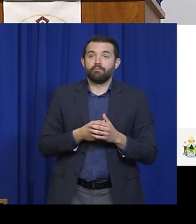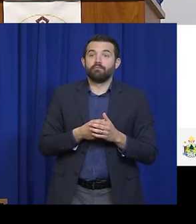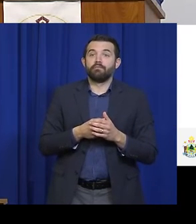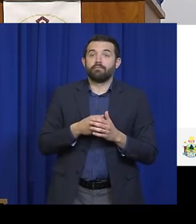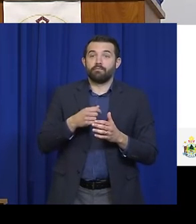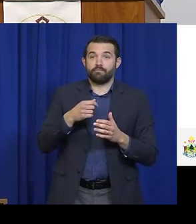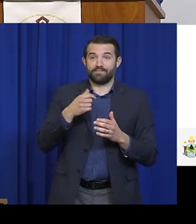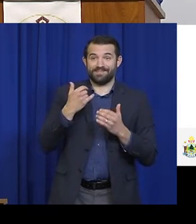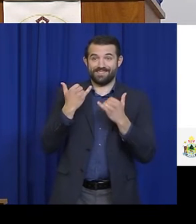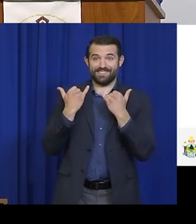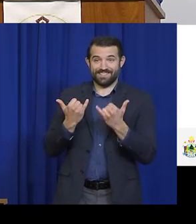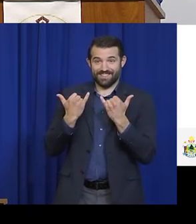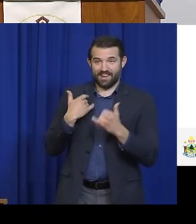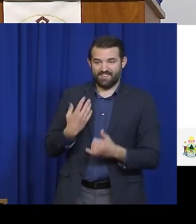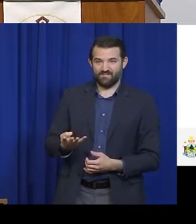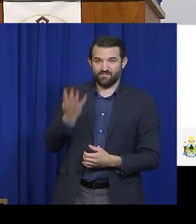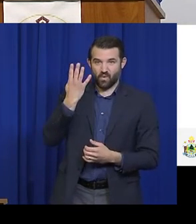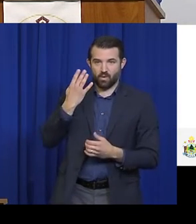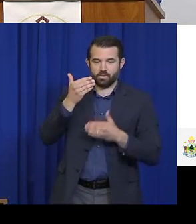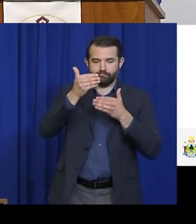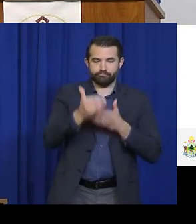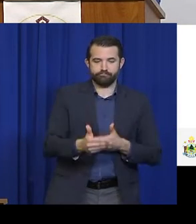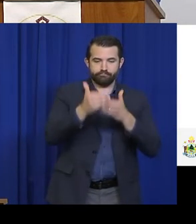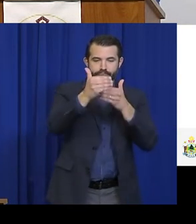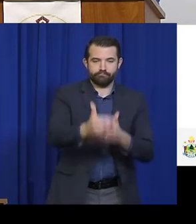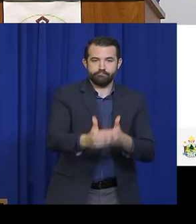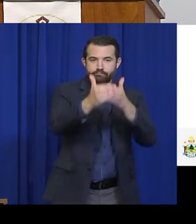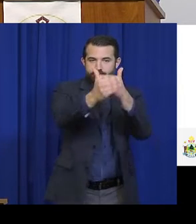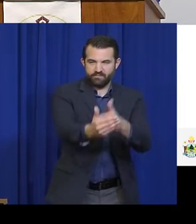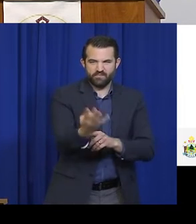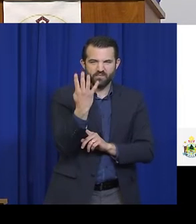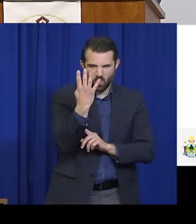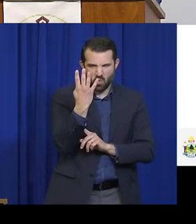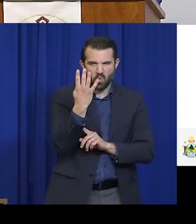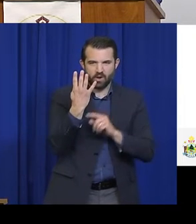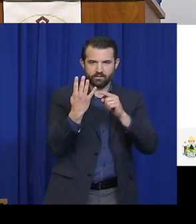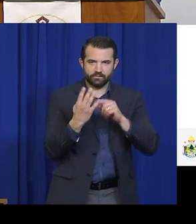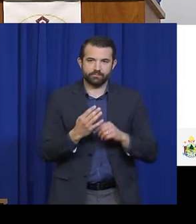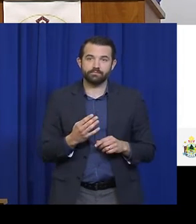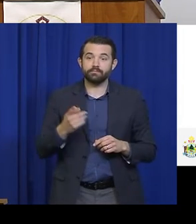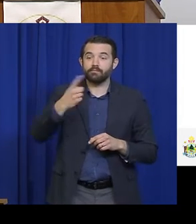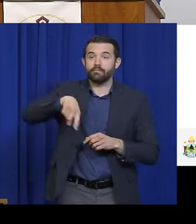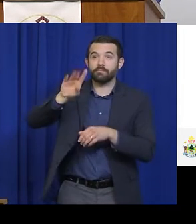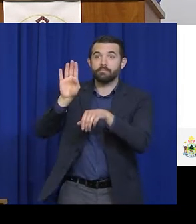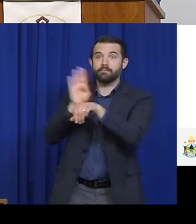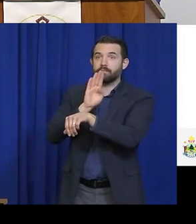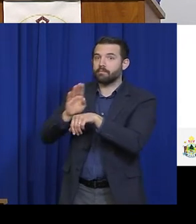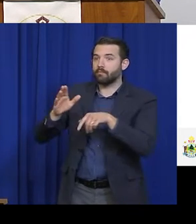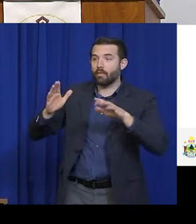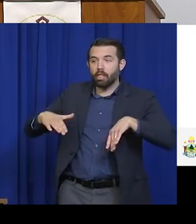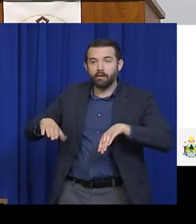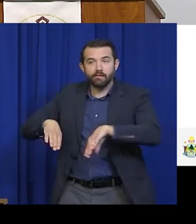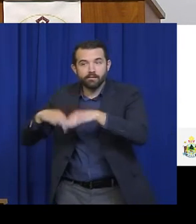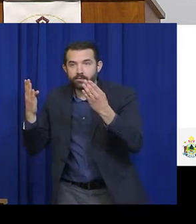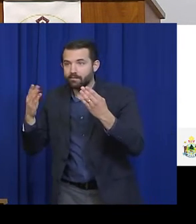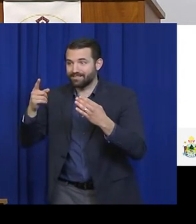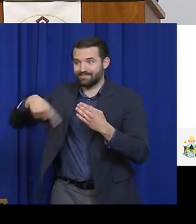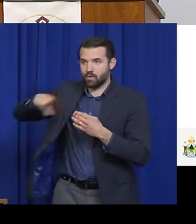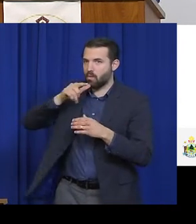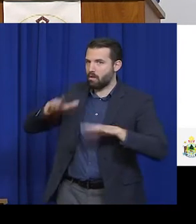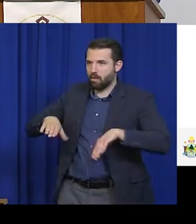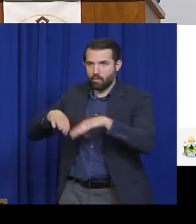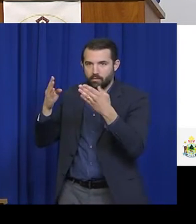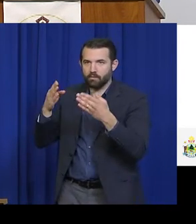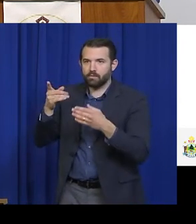resuming business operations and activities that are not currently operating, but that can be done safely with strict